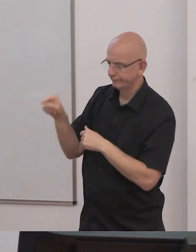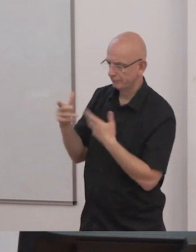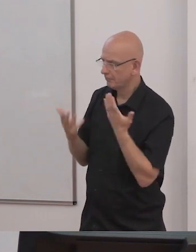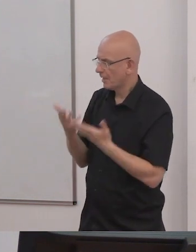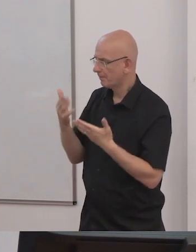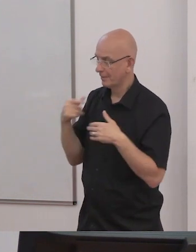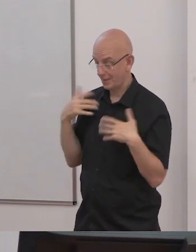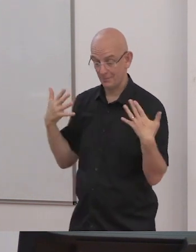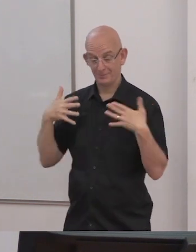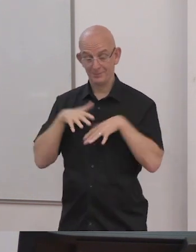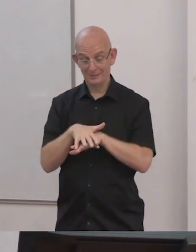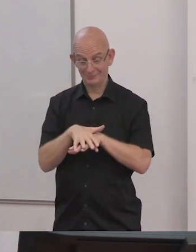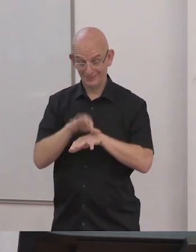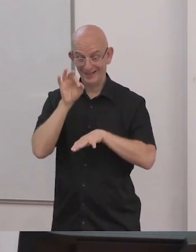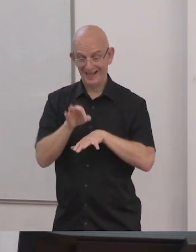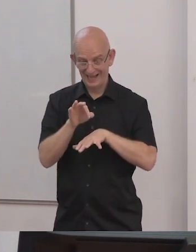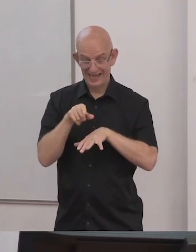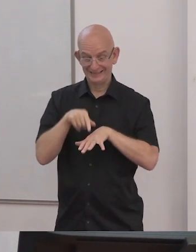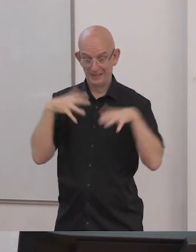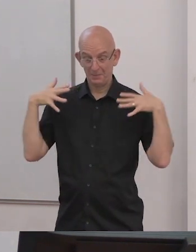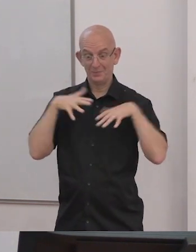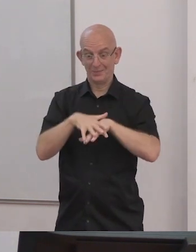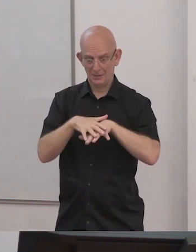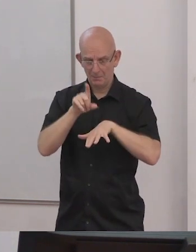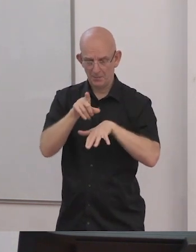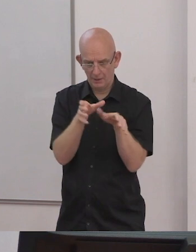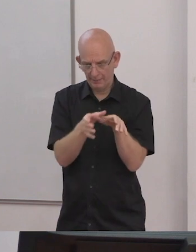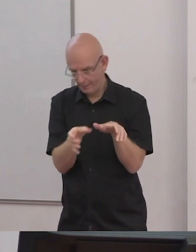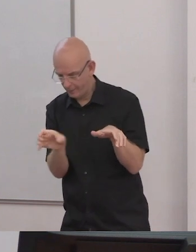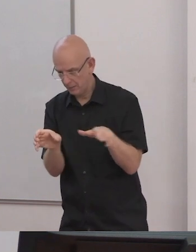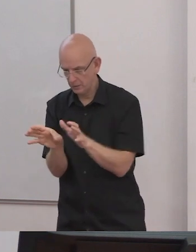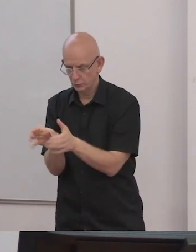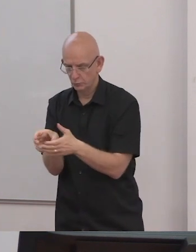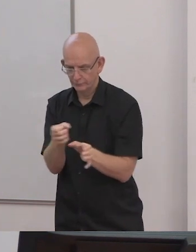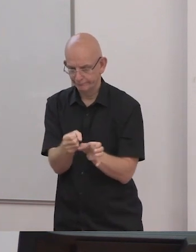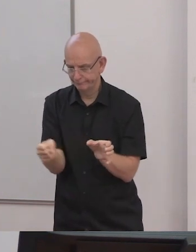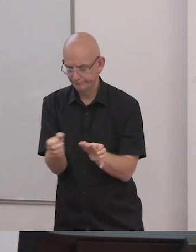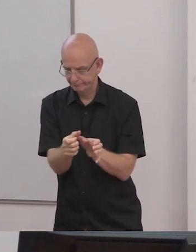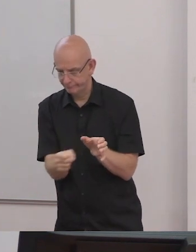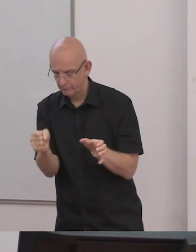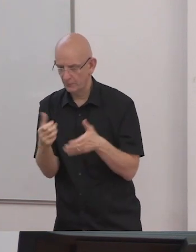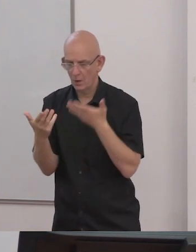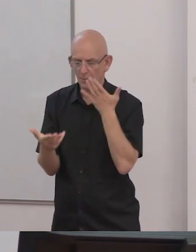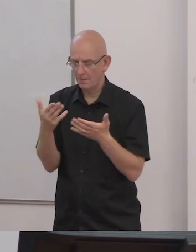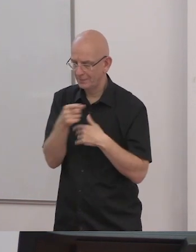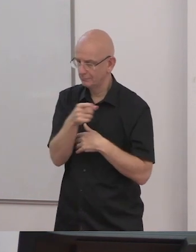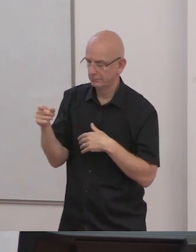home through not being enrolled in education at all.